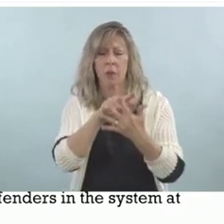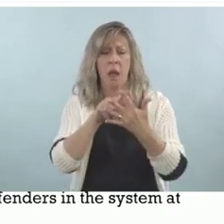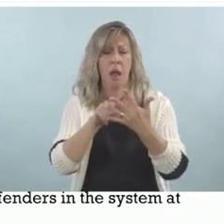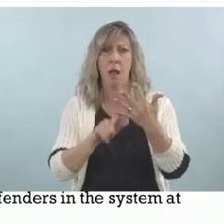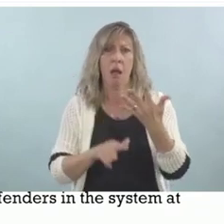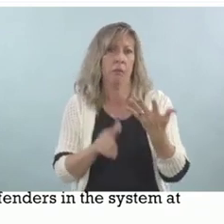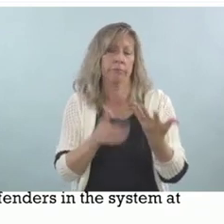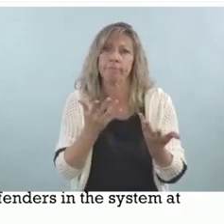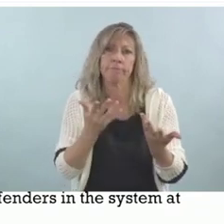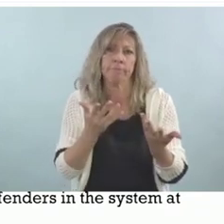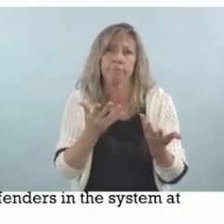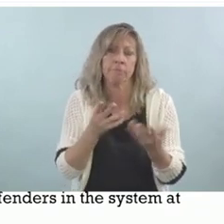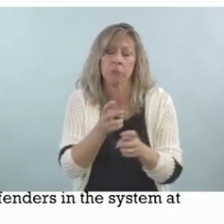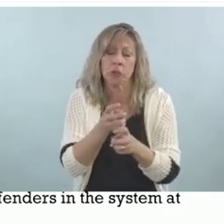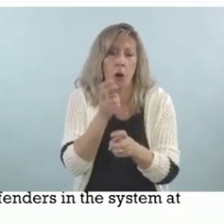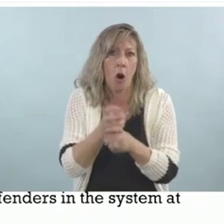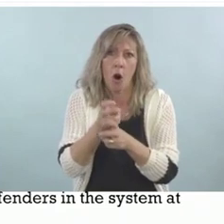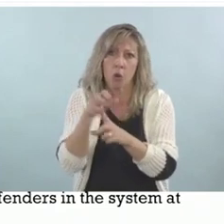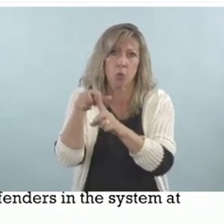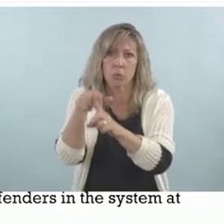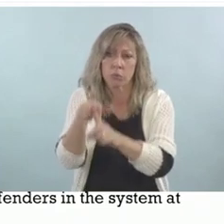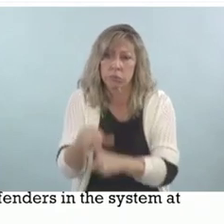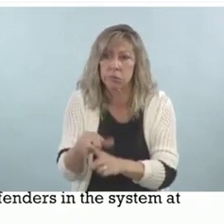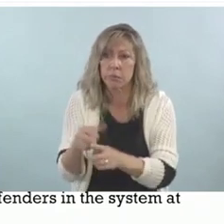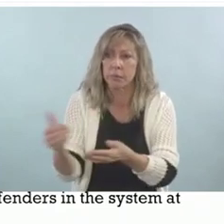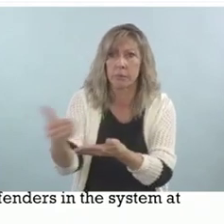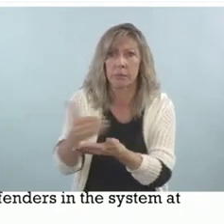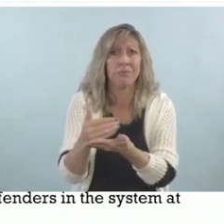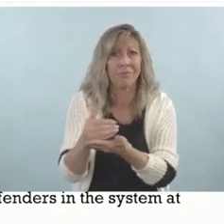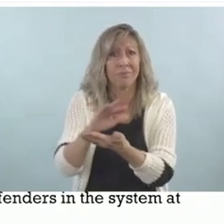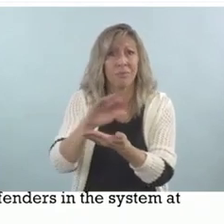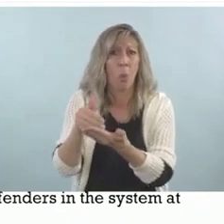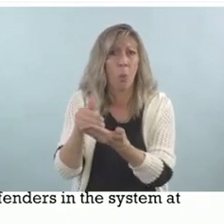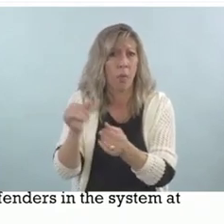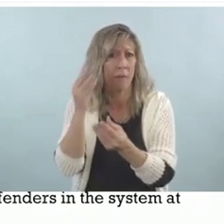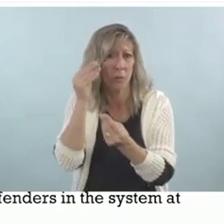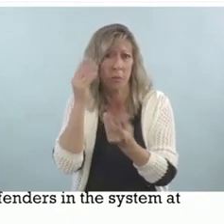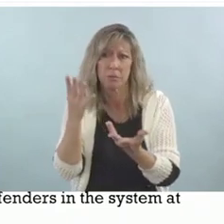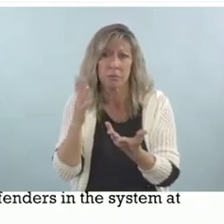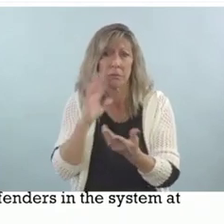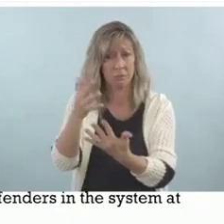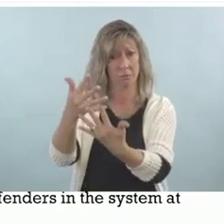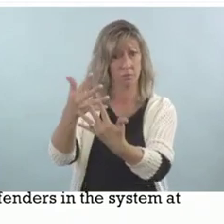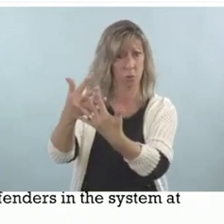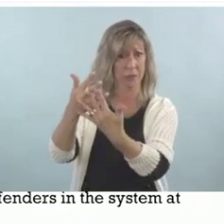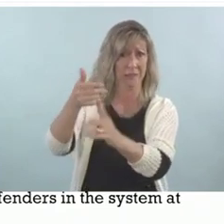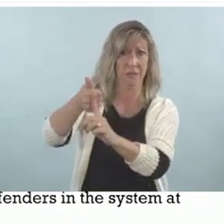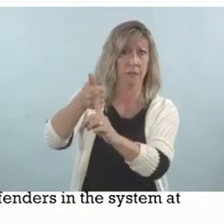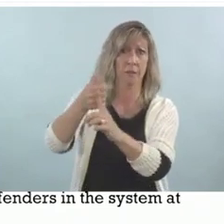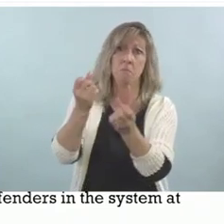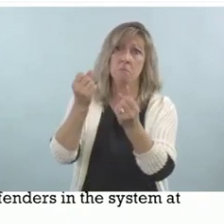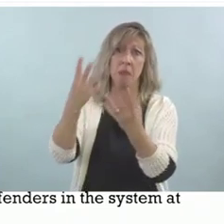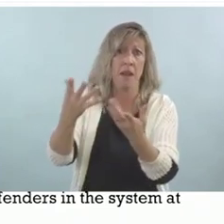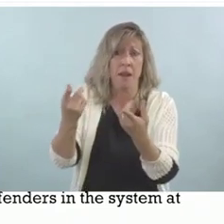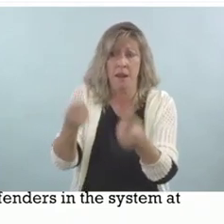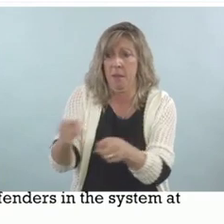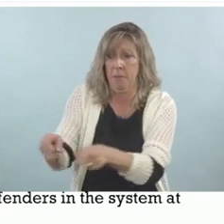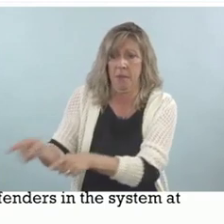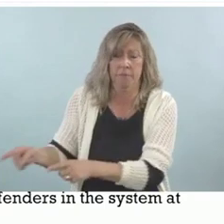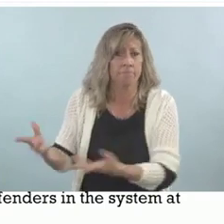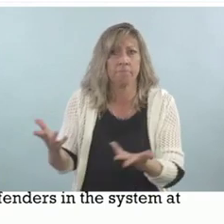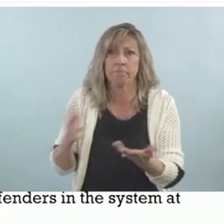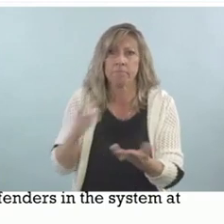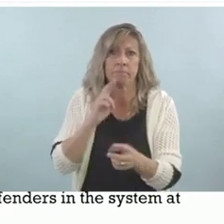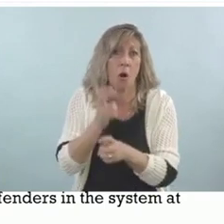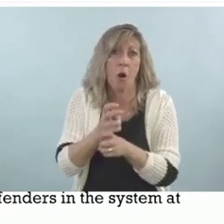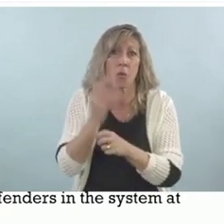things, you know, that happen in prison that we really can't track. Because when somebody gets